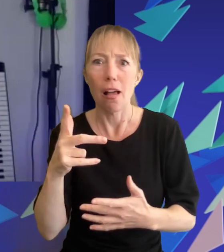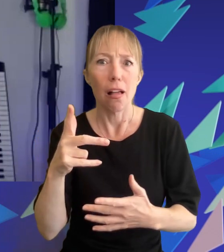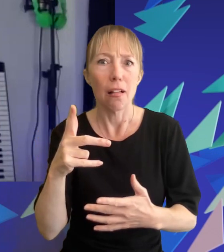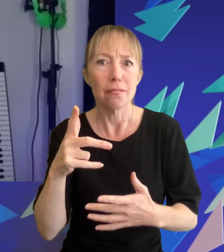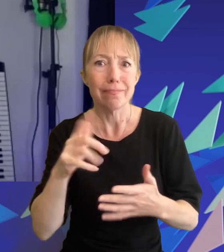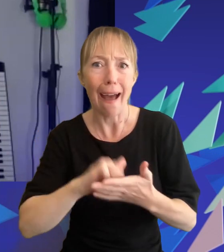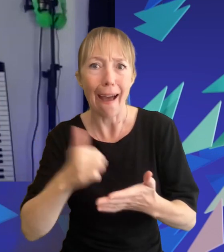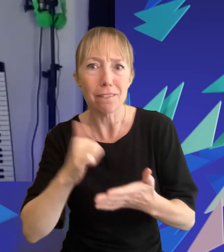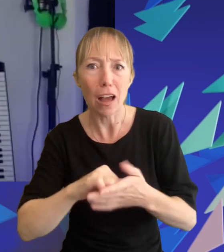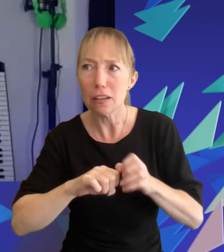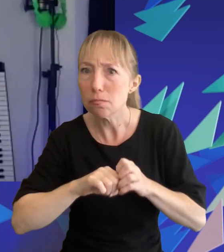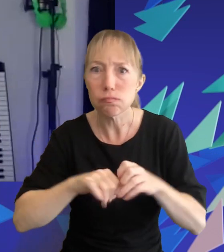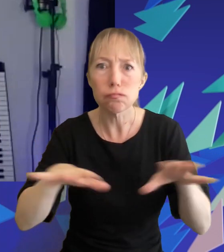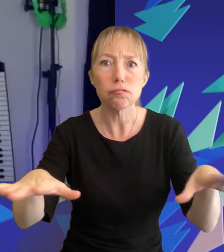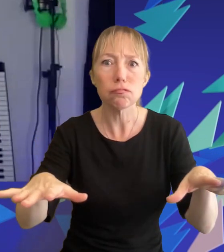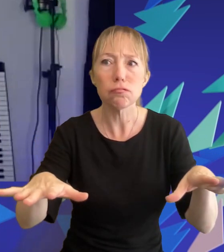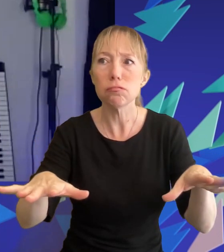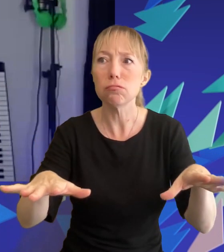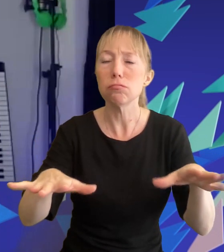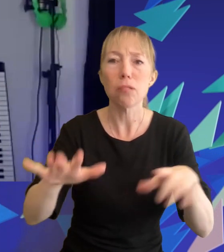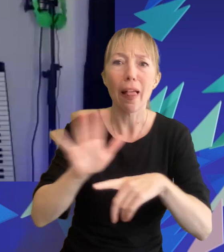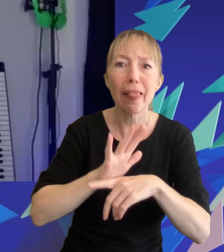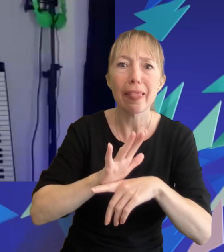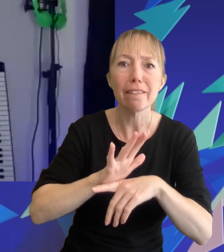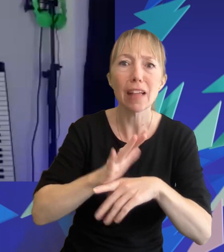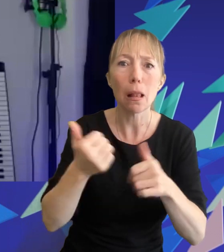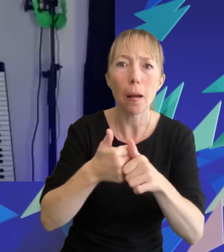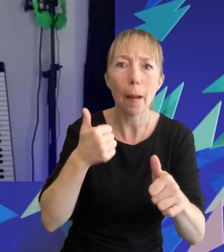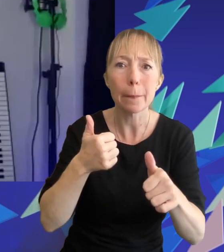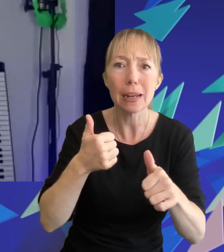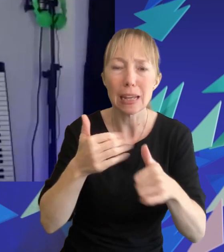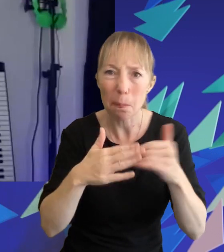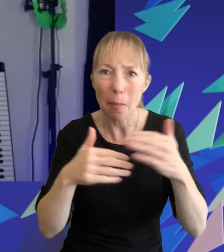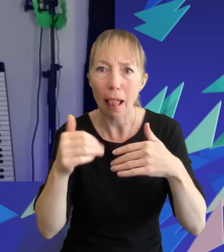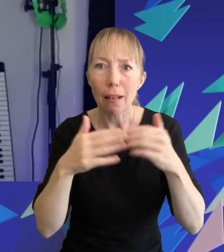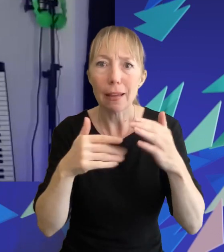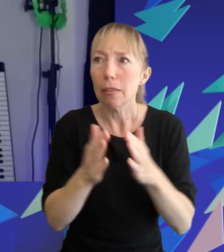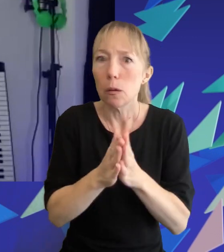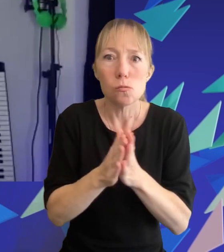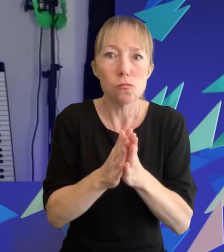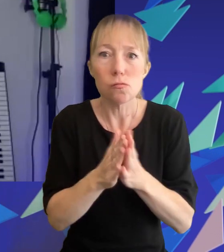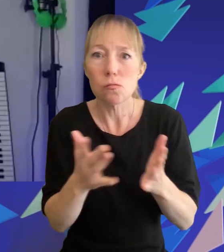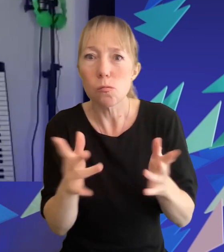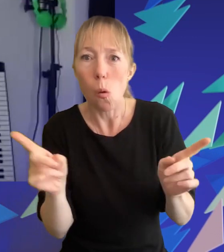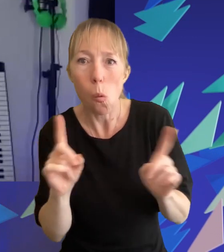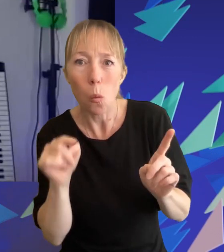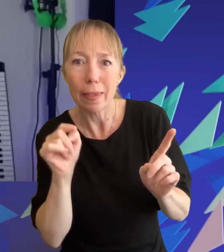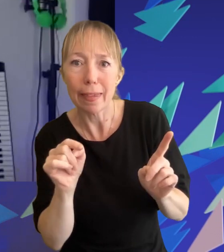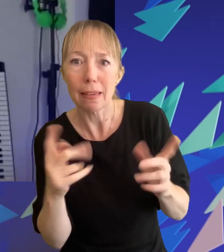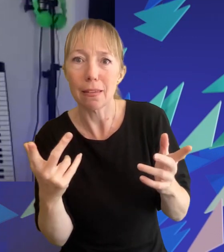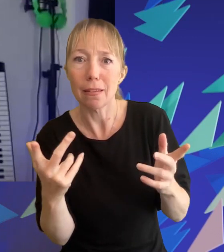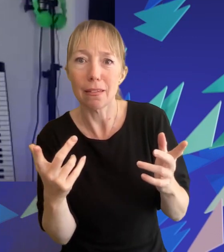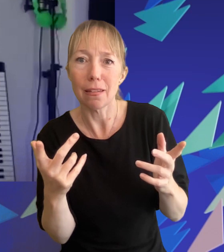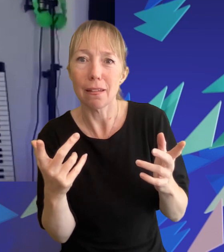to get released lionsgate was building more and more of the sort of um the rise around what this genre was going to be